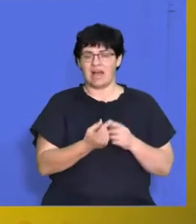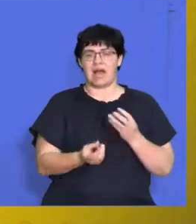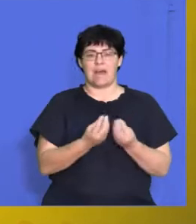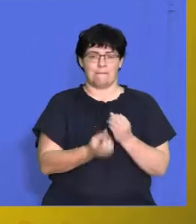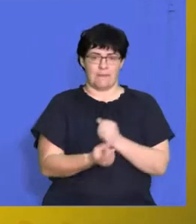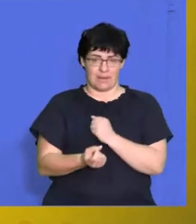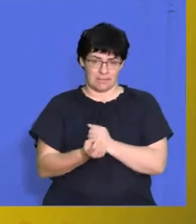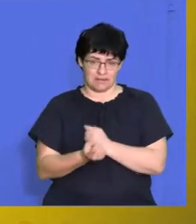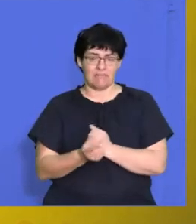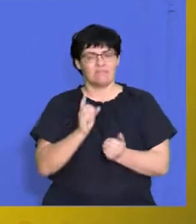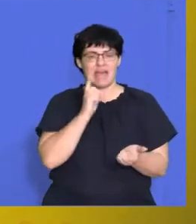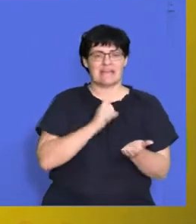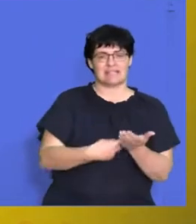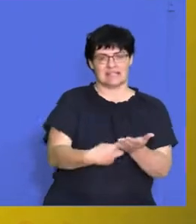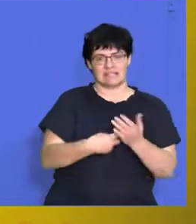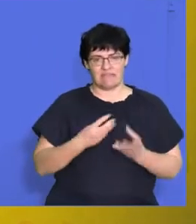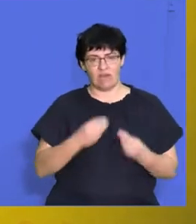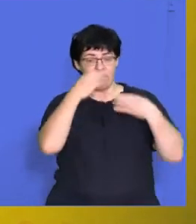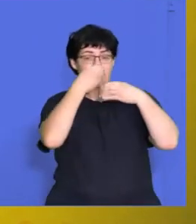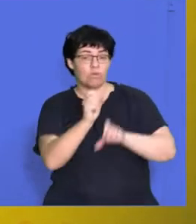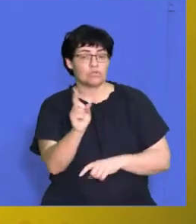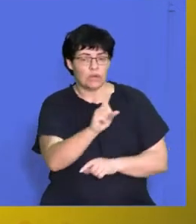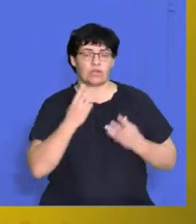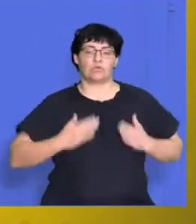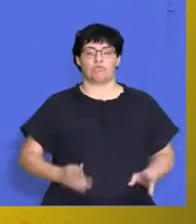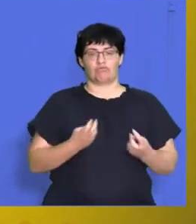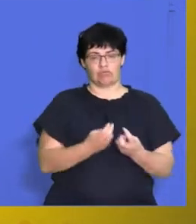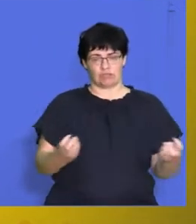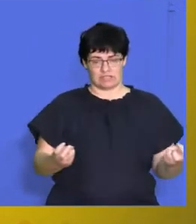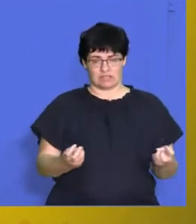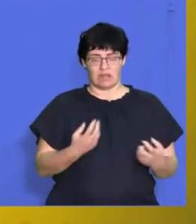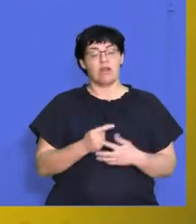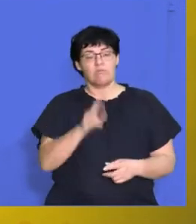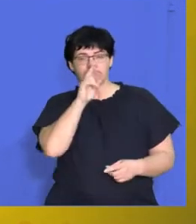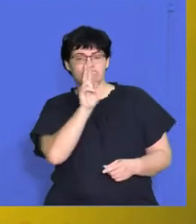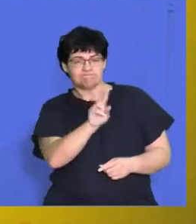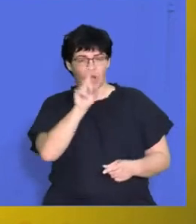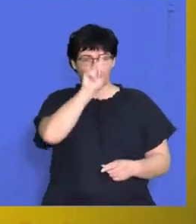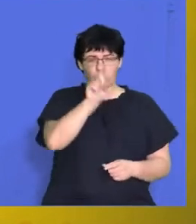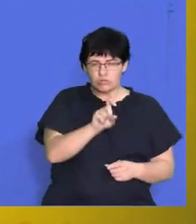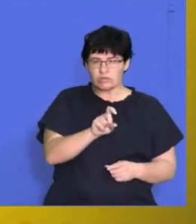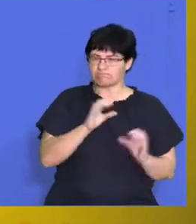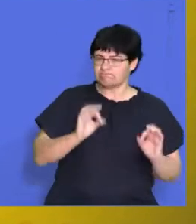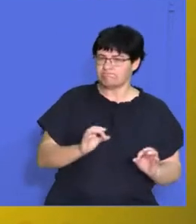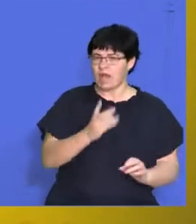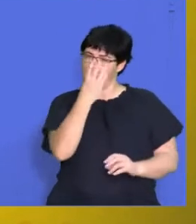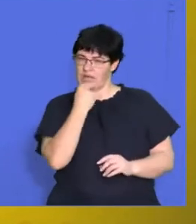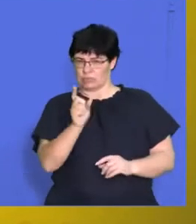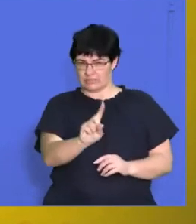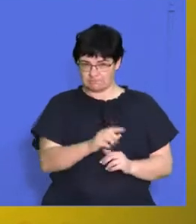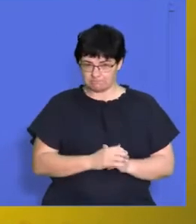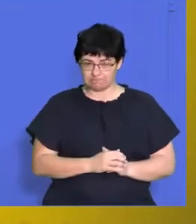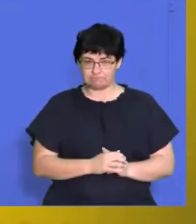here that they are discussing, the focus on human resources. So now we're going to see what the question is actually going to ask from us.